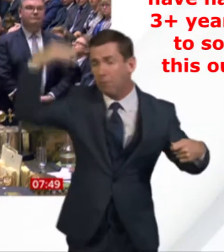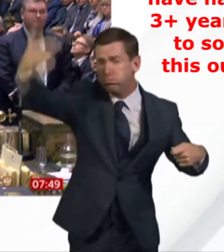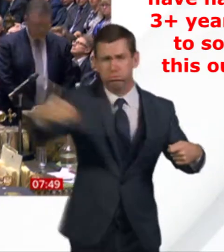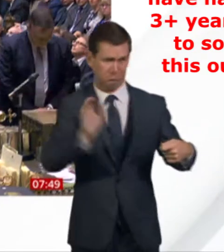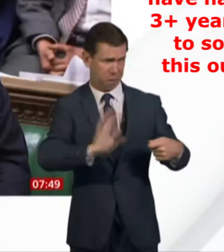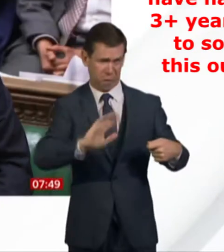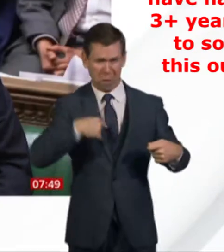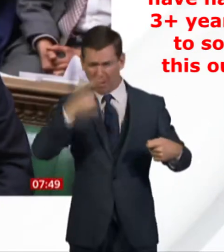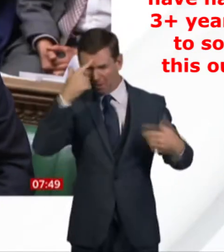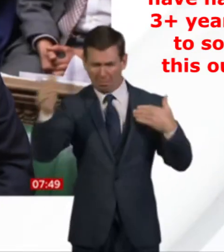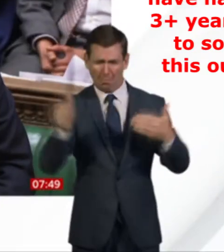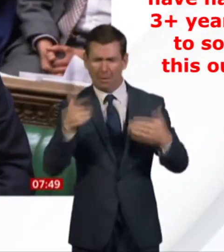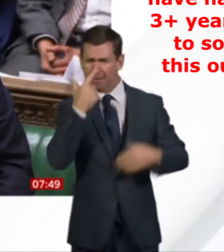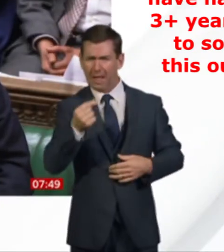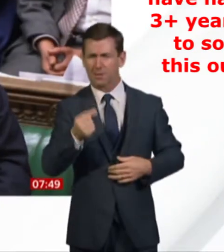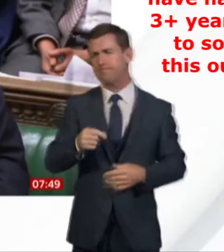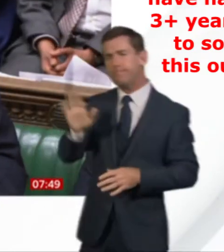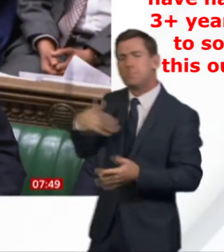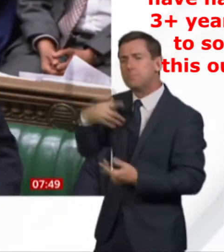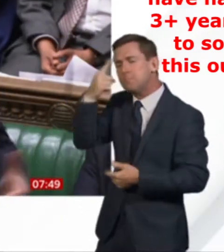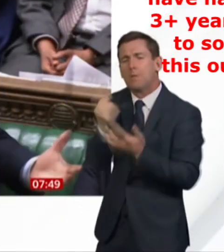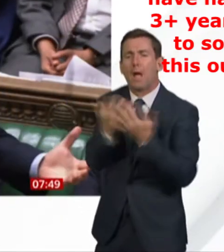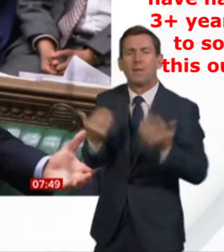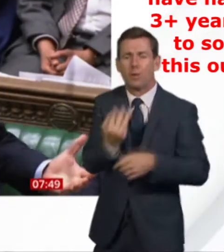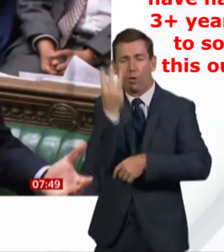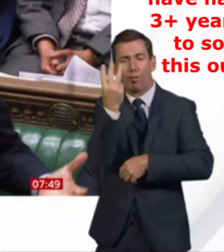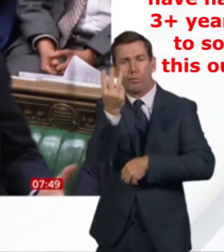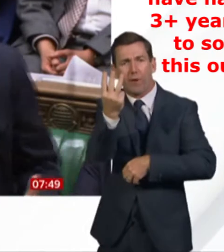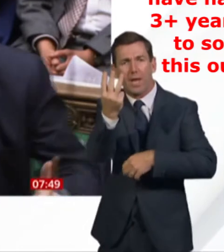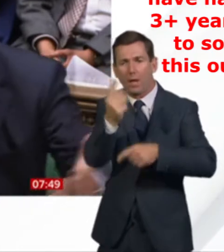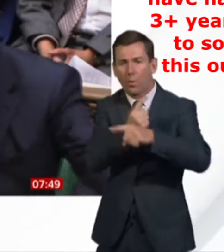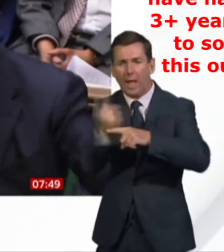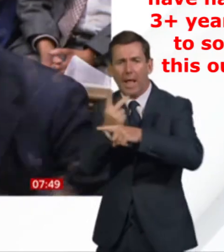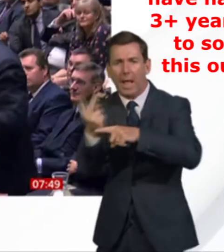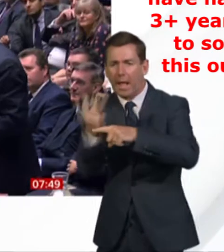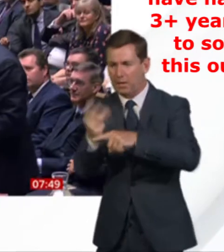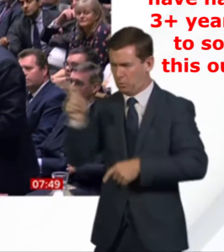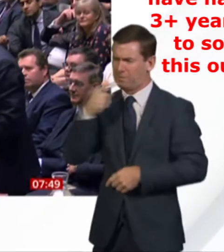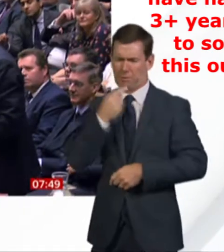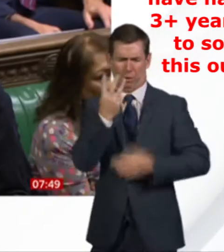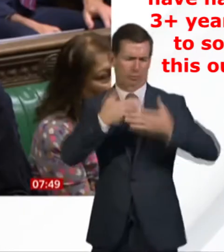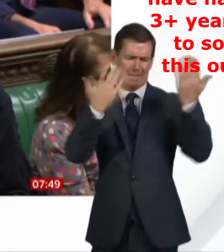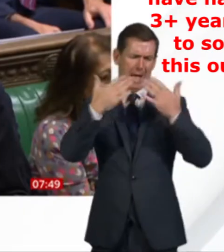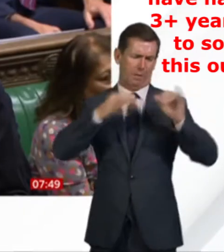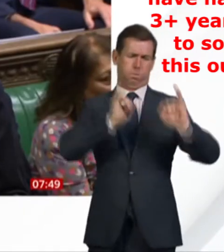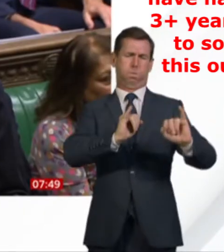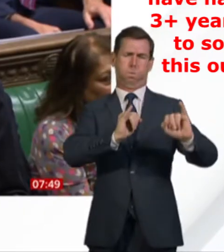But a couple of days is ridiculous. What are you saying then? Three weeks? Because you're quite emphatic saying that three days is not enough. So what is enough?